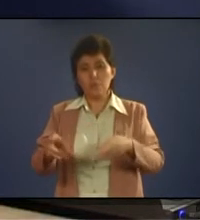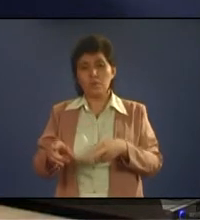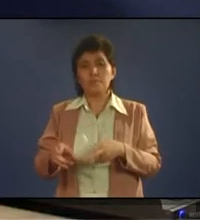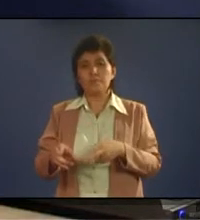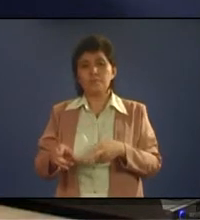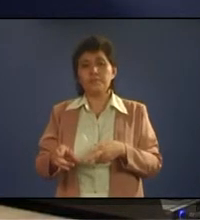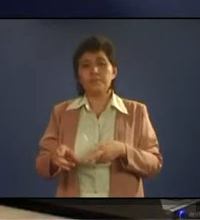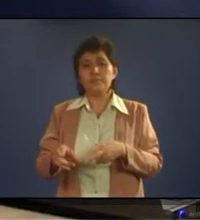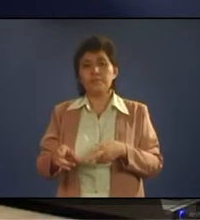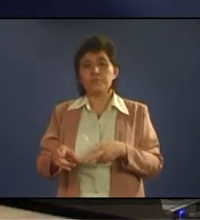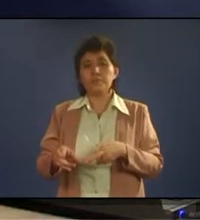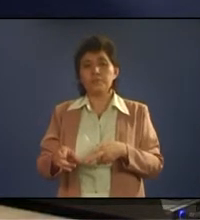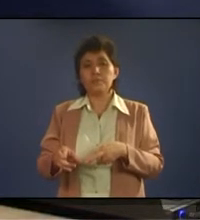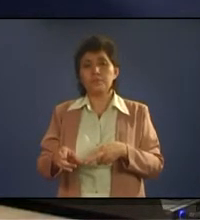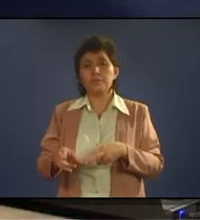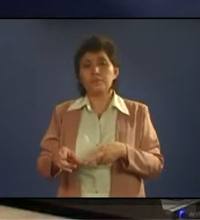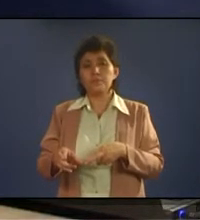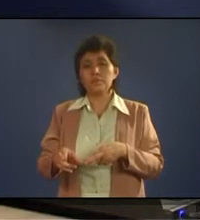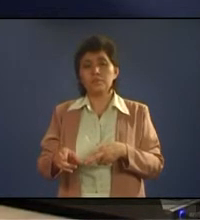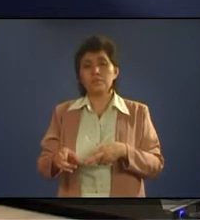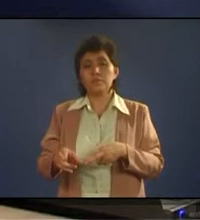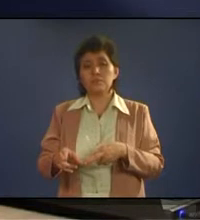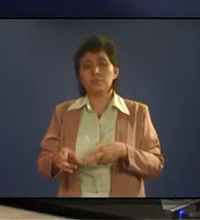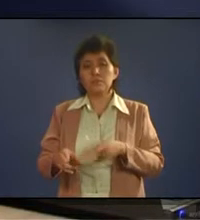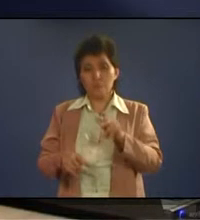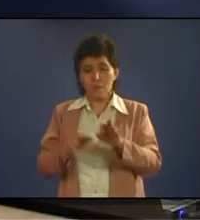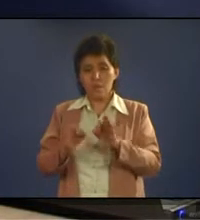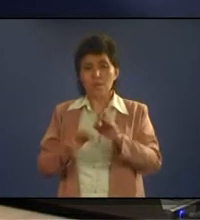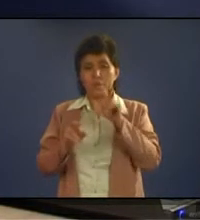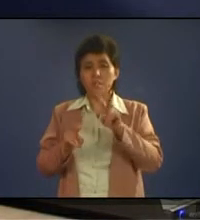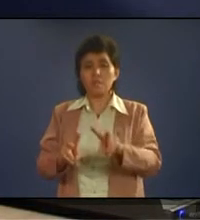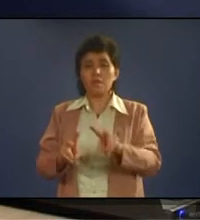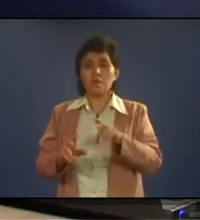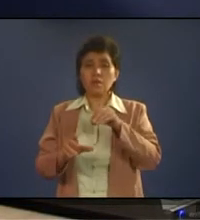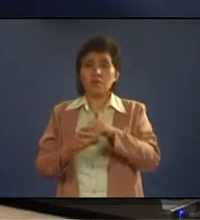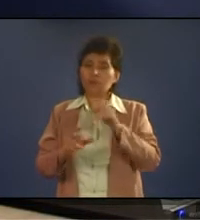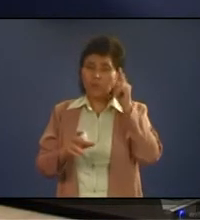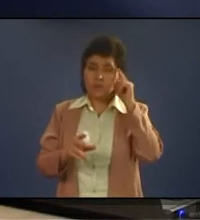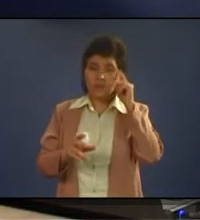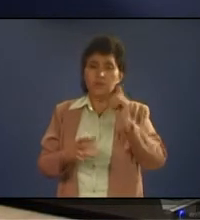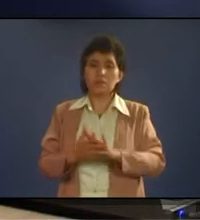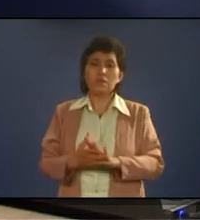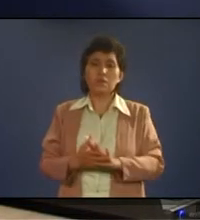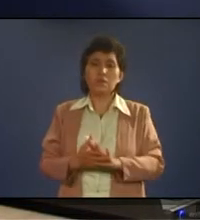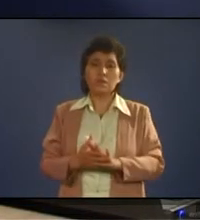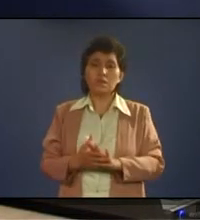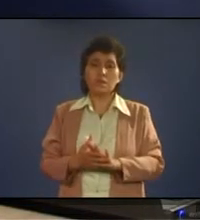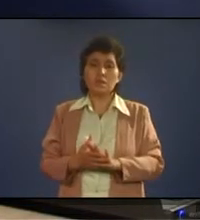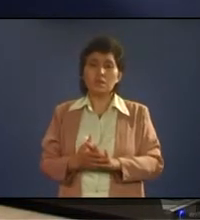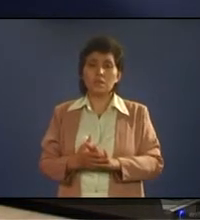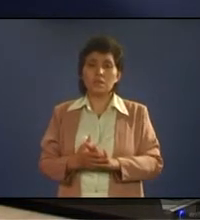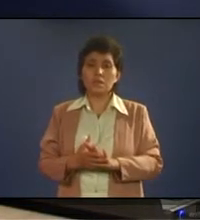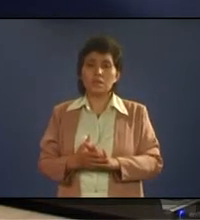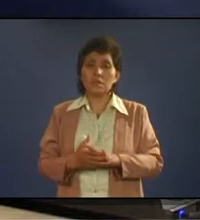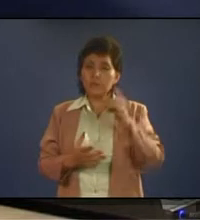additional three people, do you think they would exert the same force? No, okay? Every person's